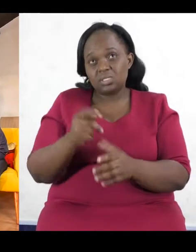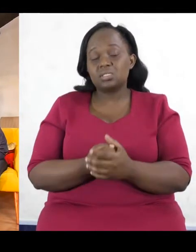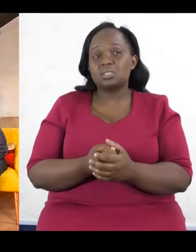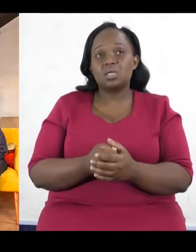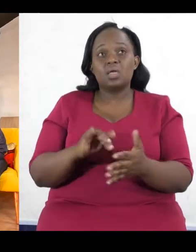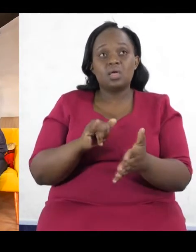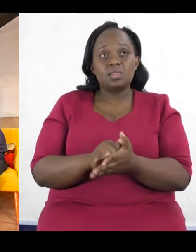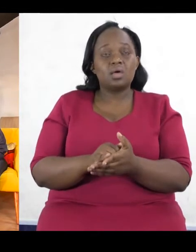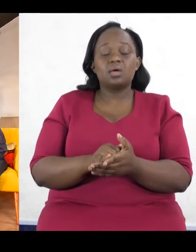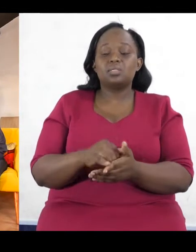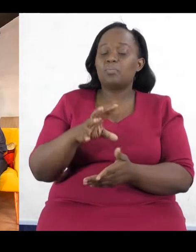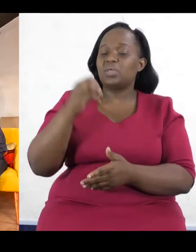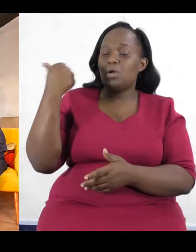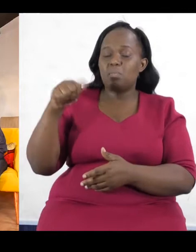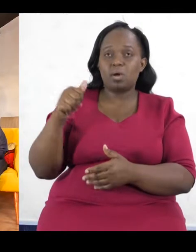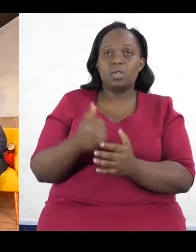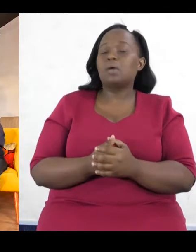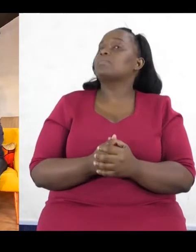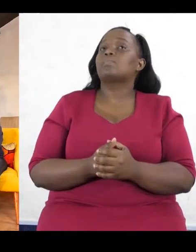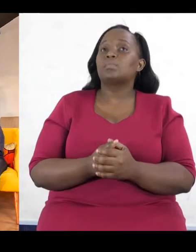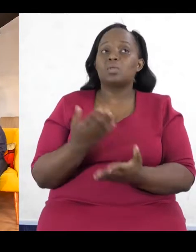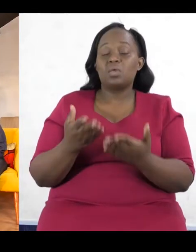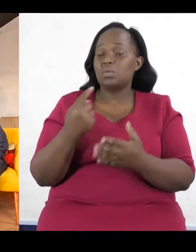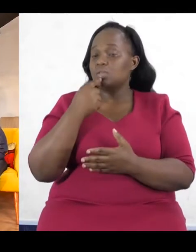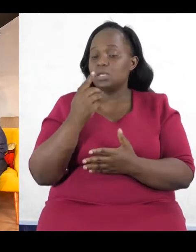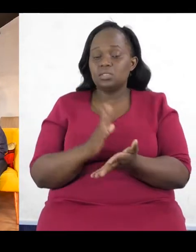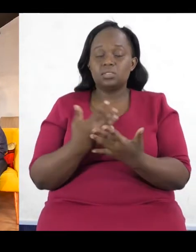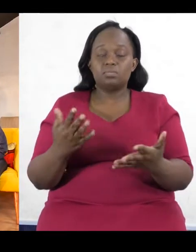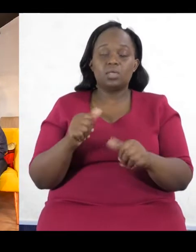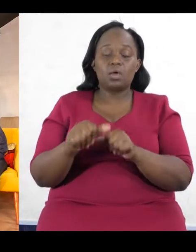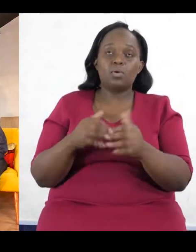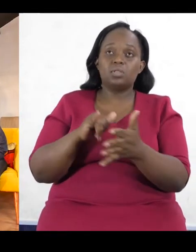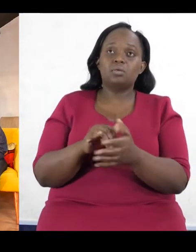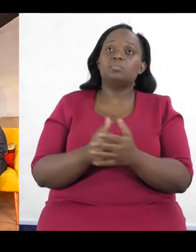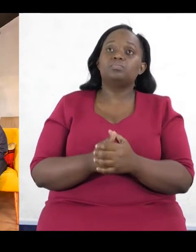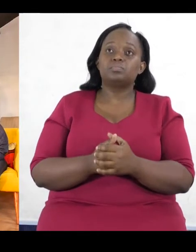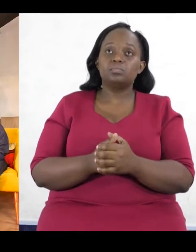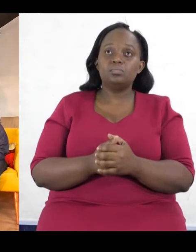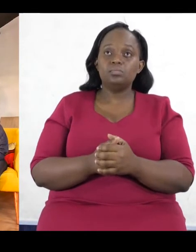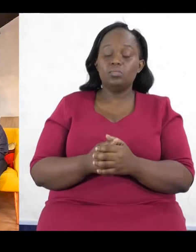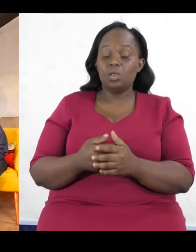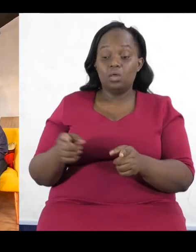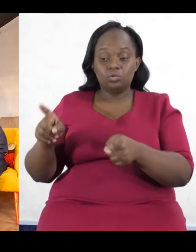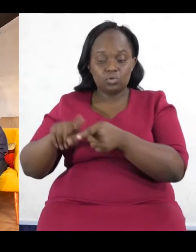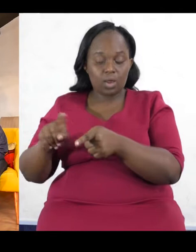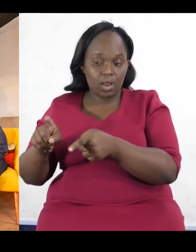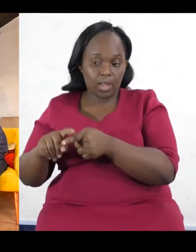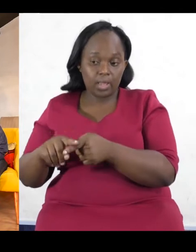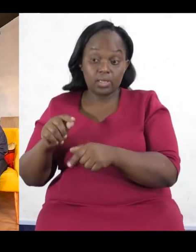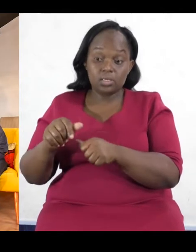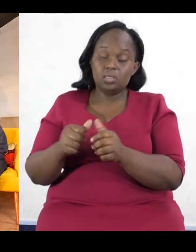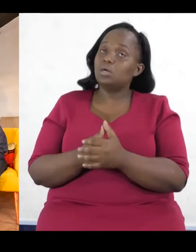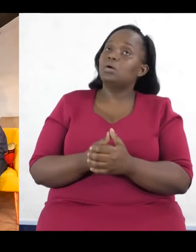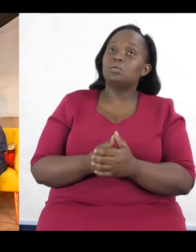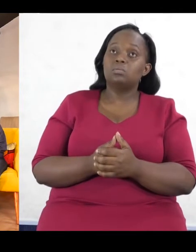maybe you could say something about that. So, but also to add to the earlier conversation, I think the integrity, the integrity,